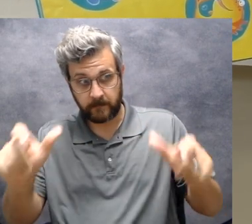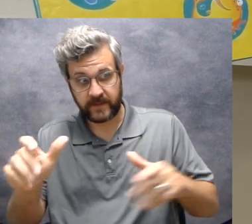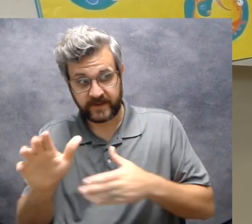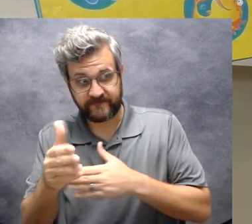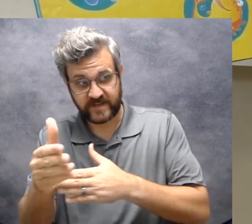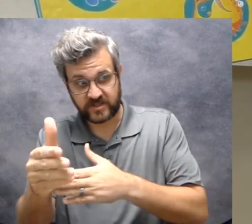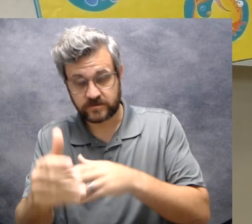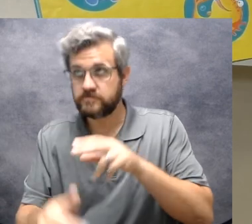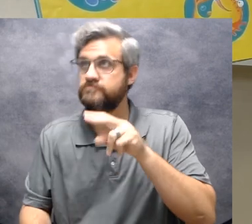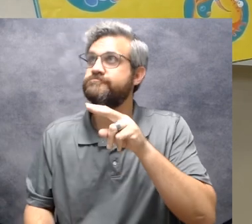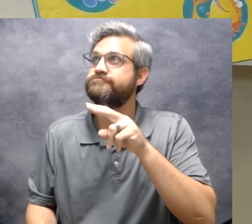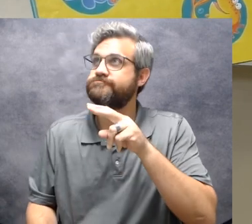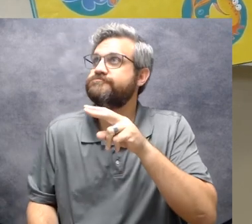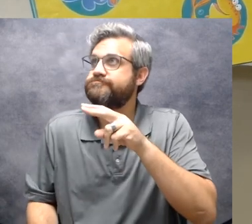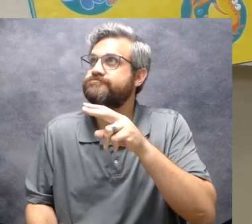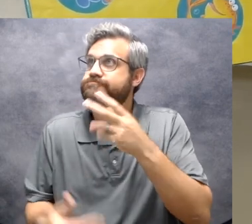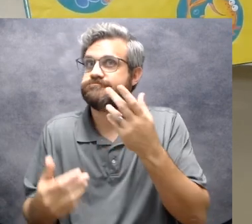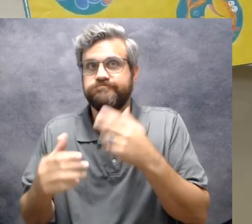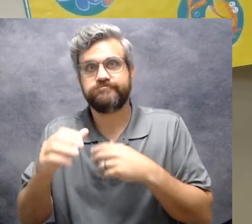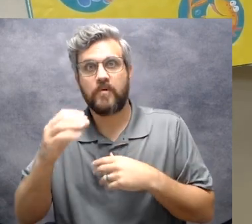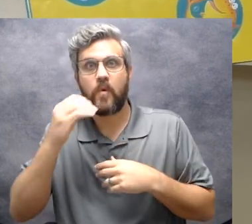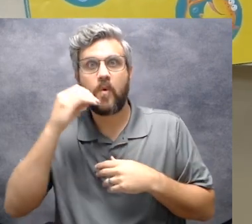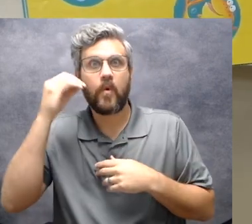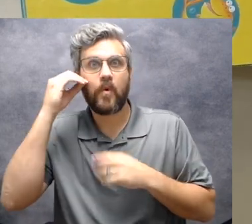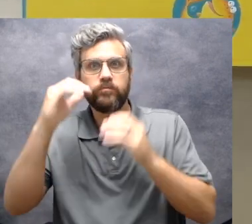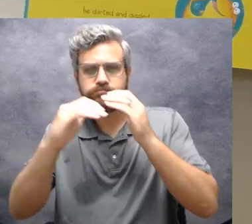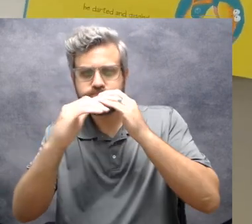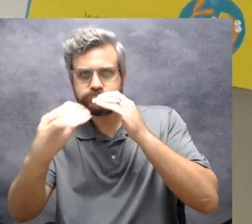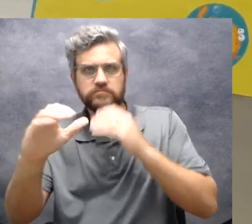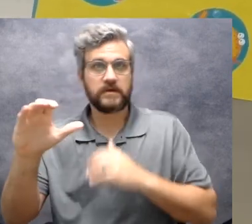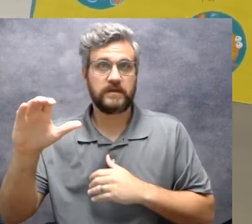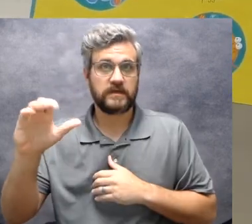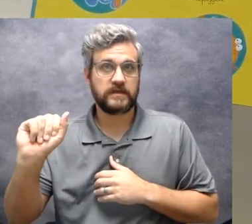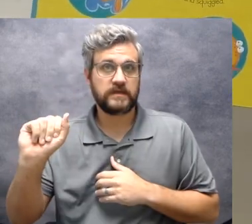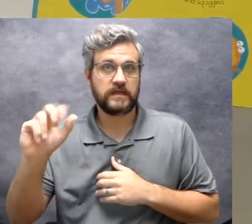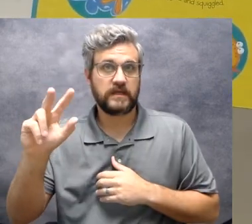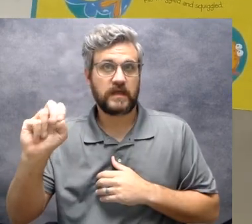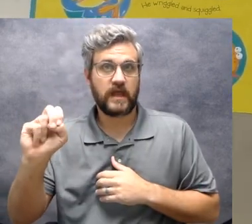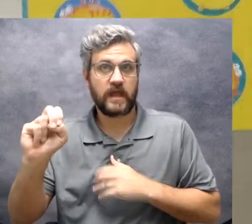so tiddler swam out of his cave